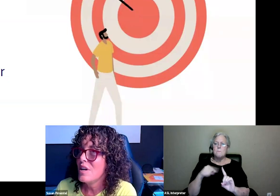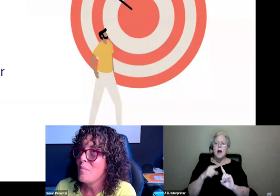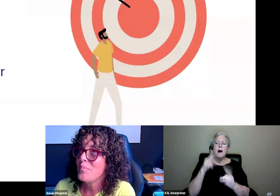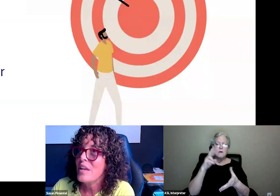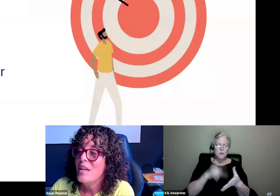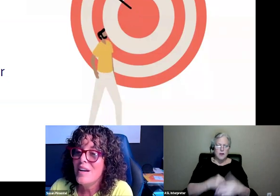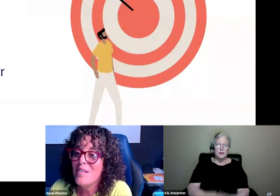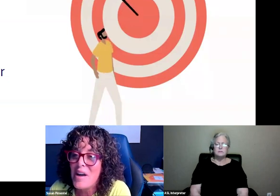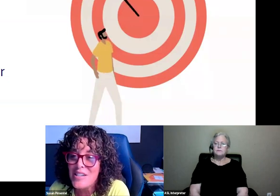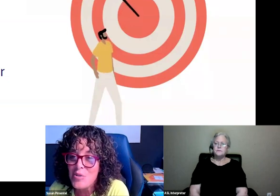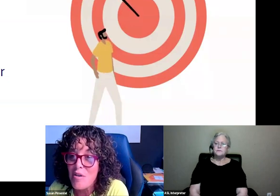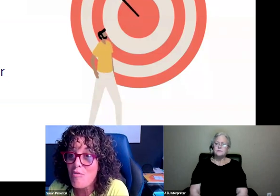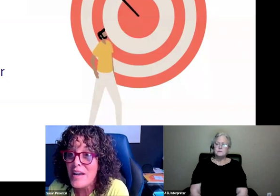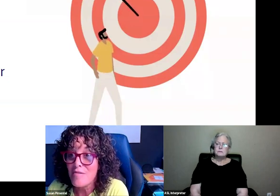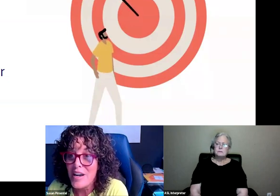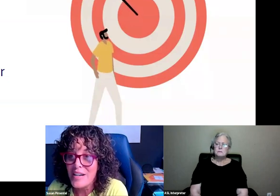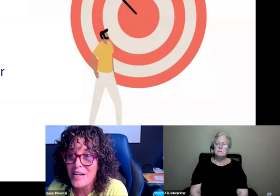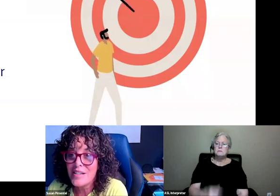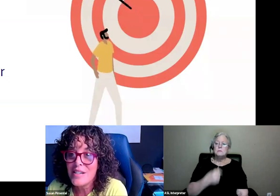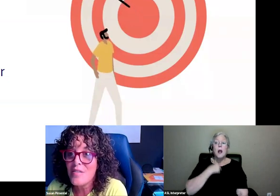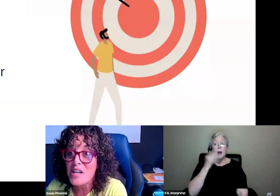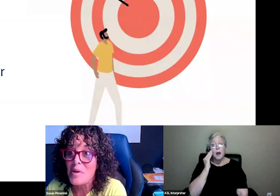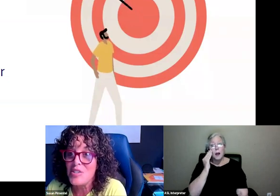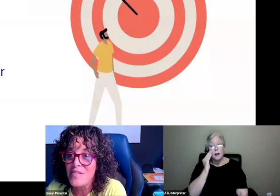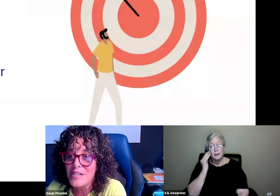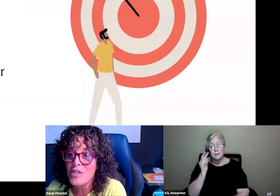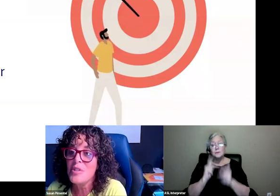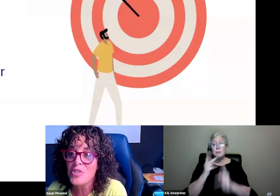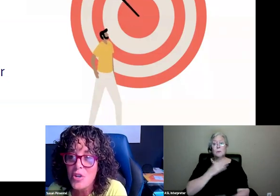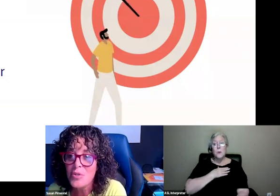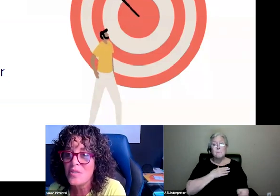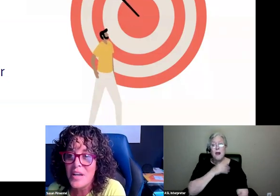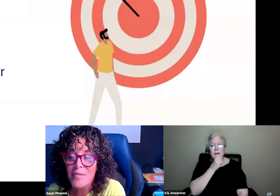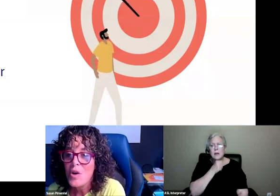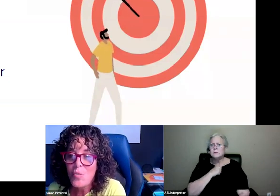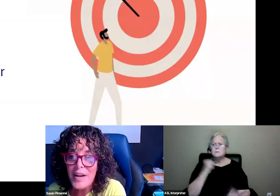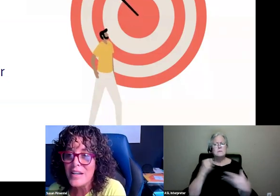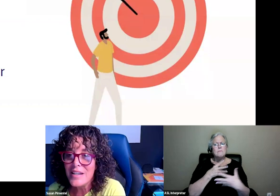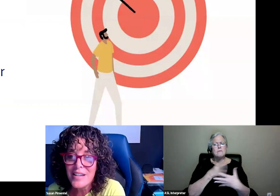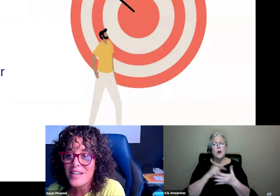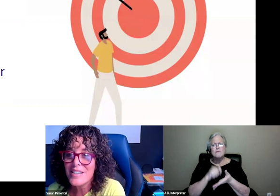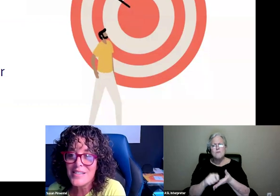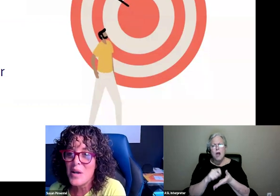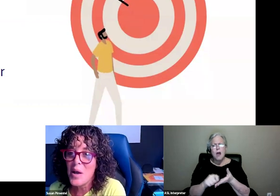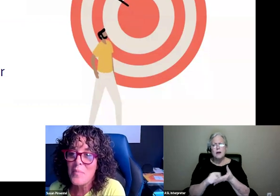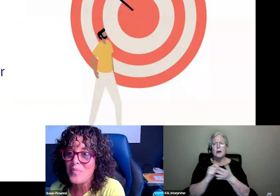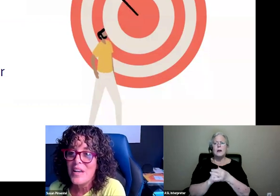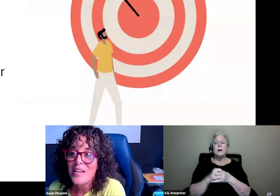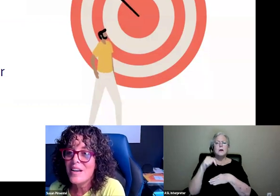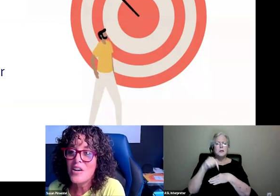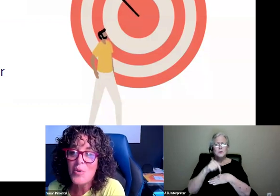people my age who are afraid of writing, because they never did much of it. So, this notion that writing is